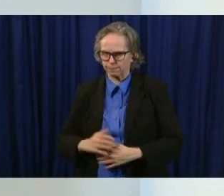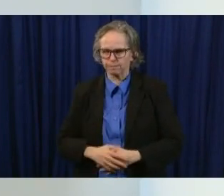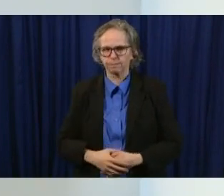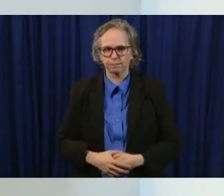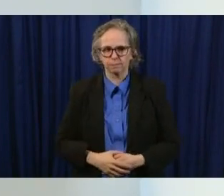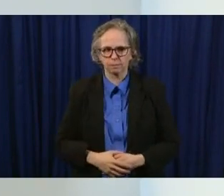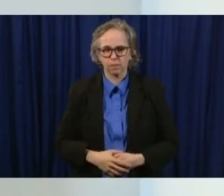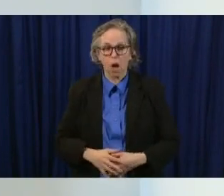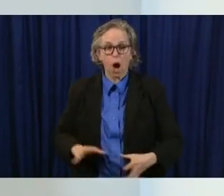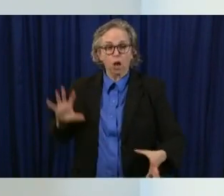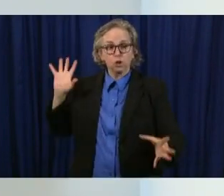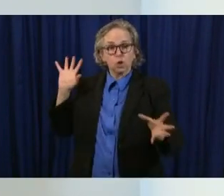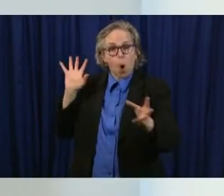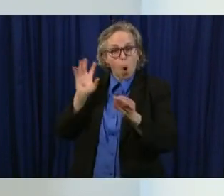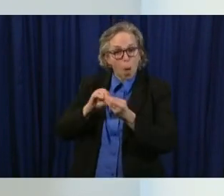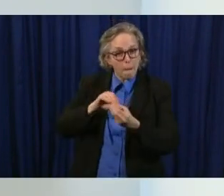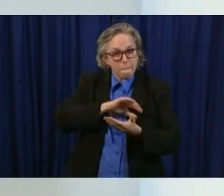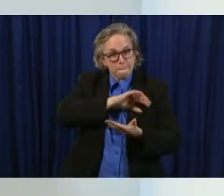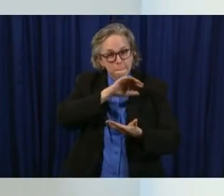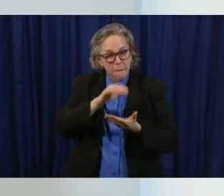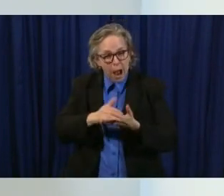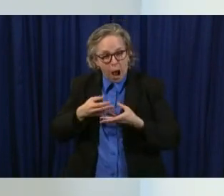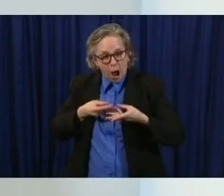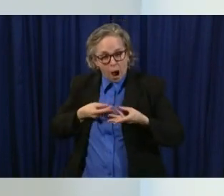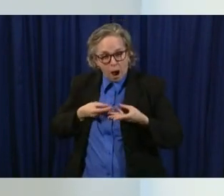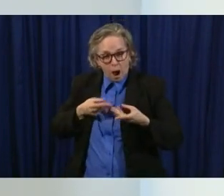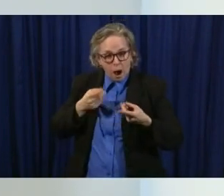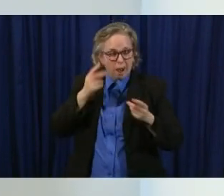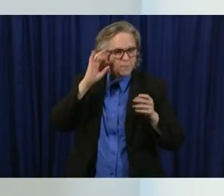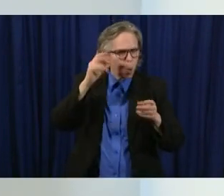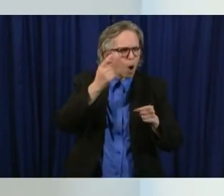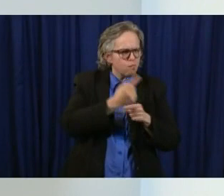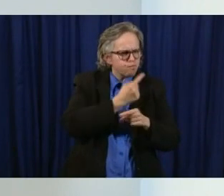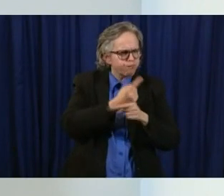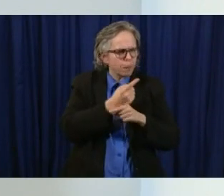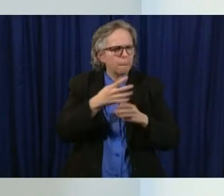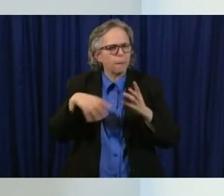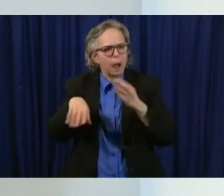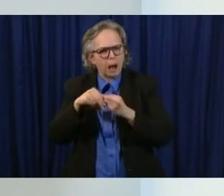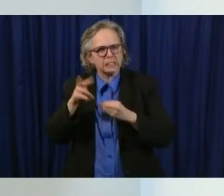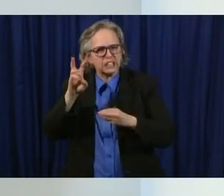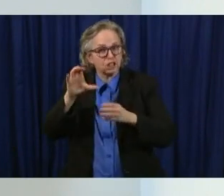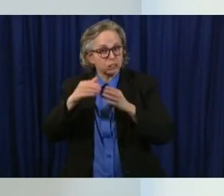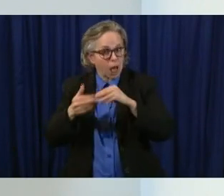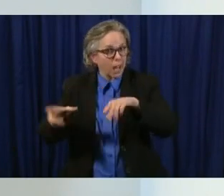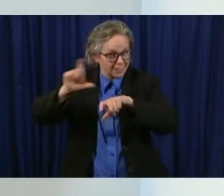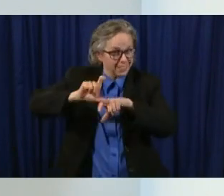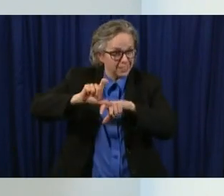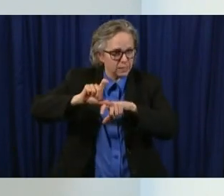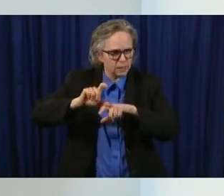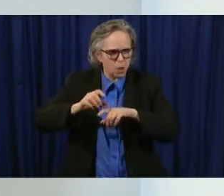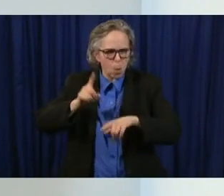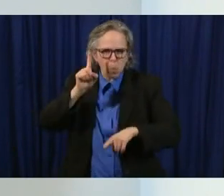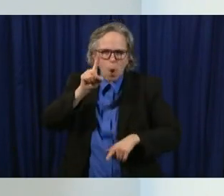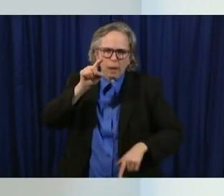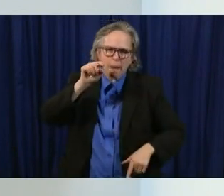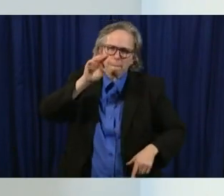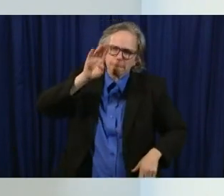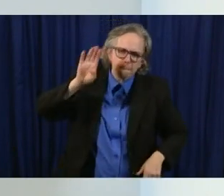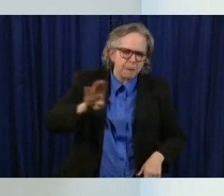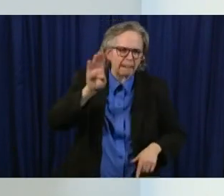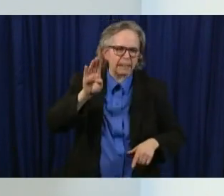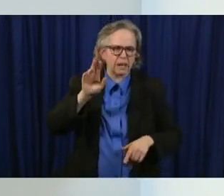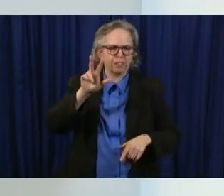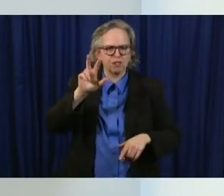regarding the regular unemployment and the 600 bonus payments is 1 billion 346